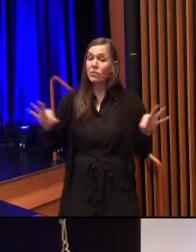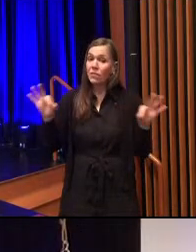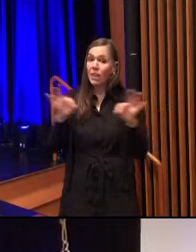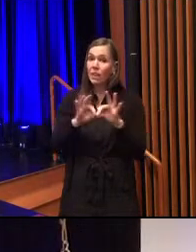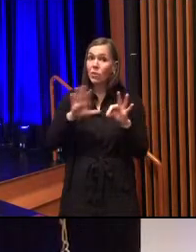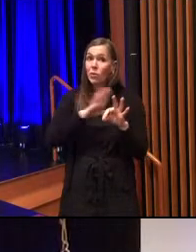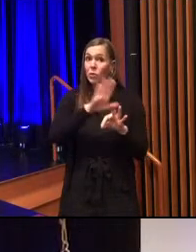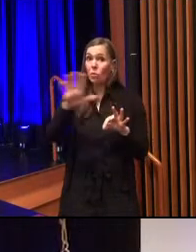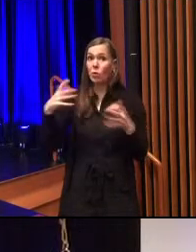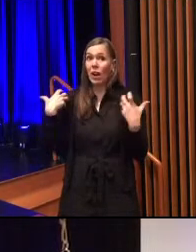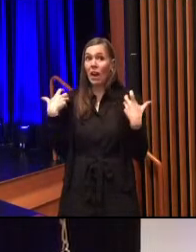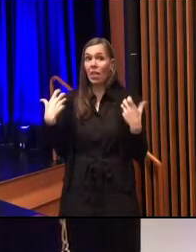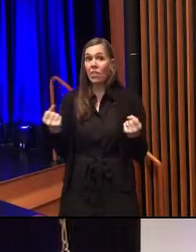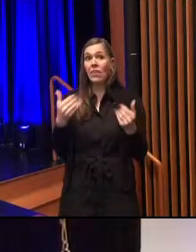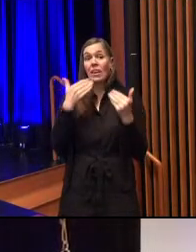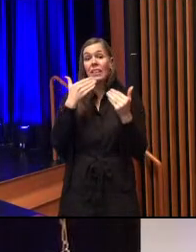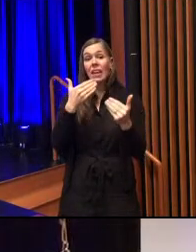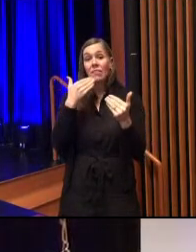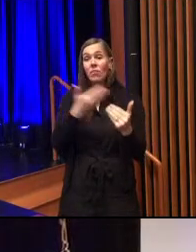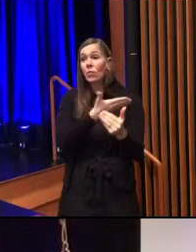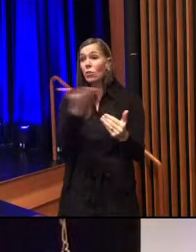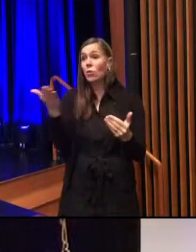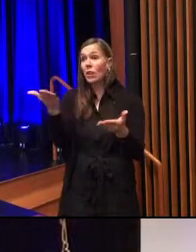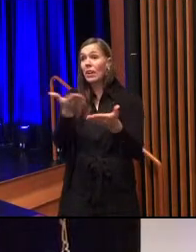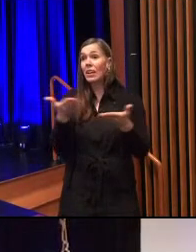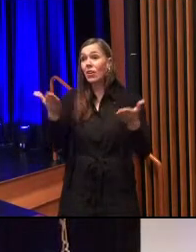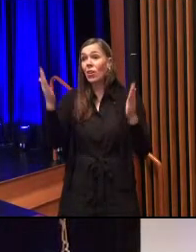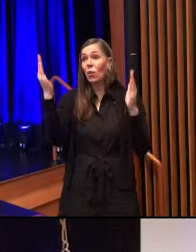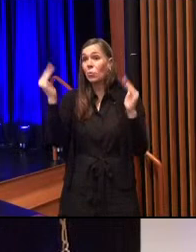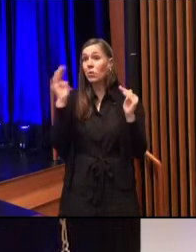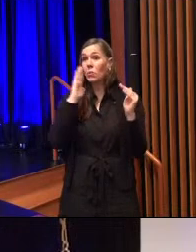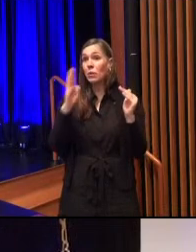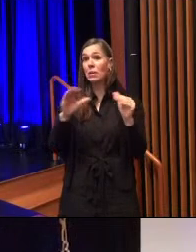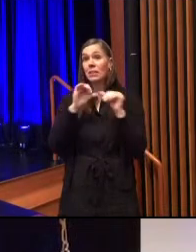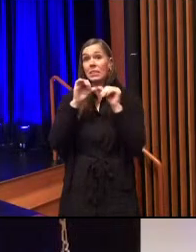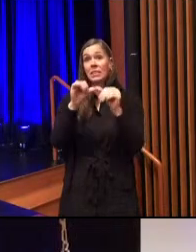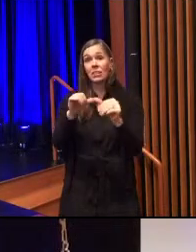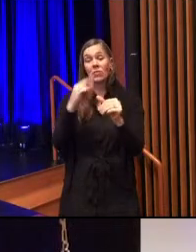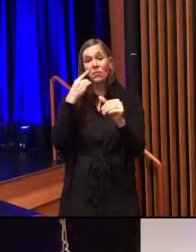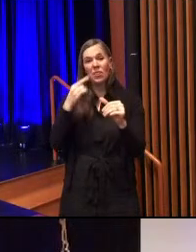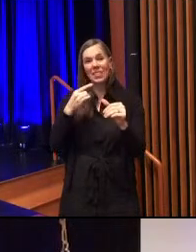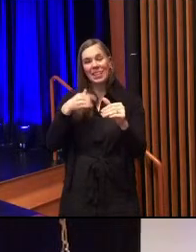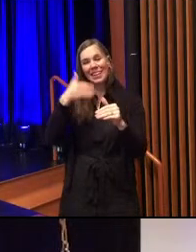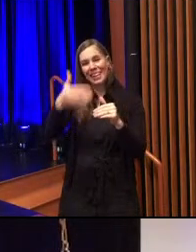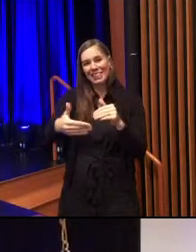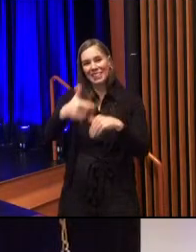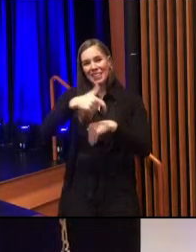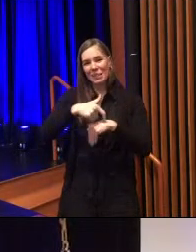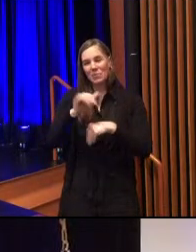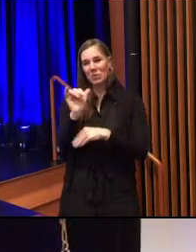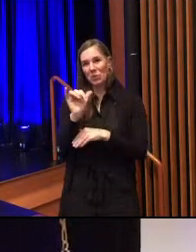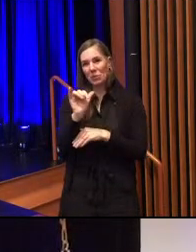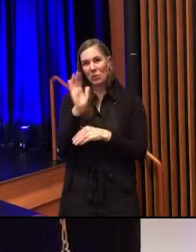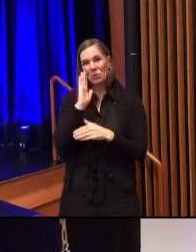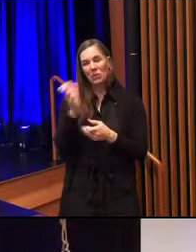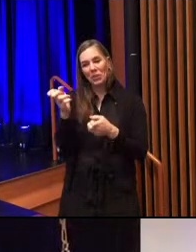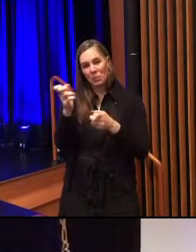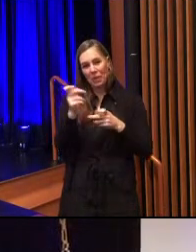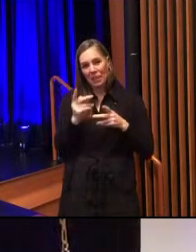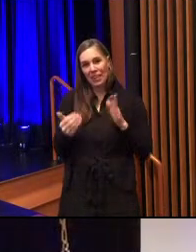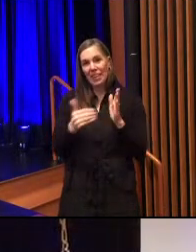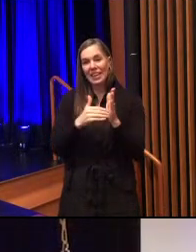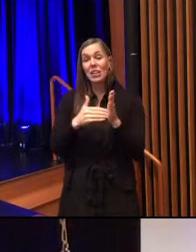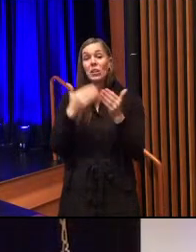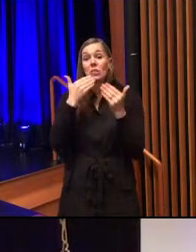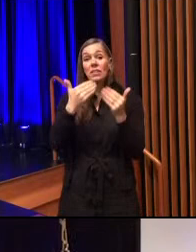your health. We're grateful that you're here and we hope that you'll be here for the next one. So with all of that thank you